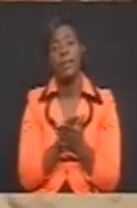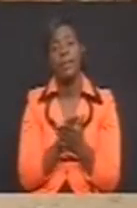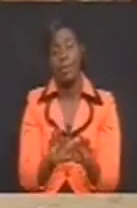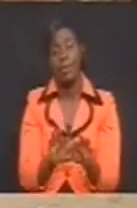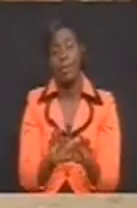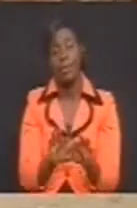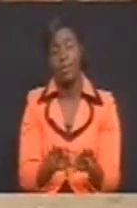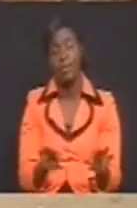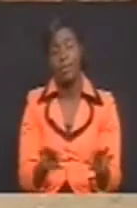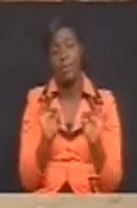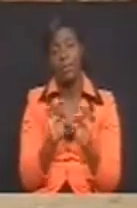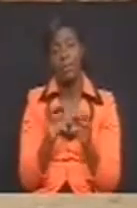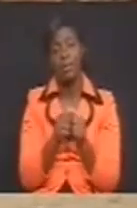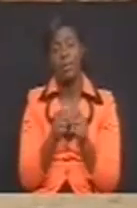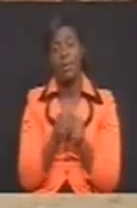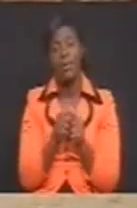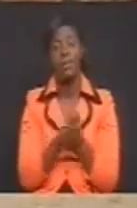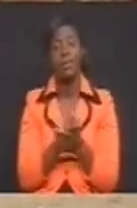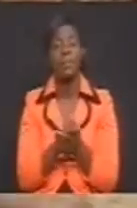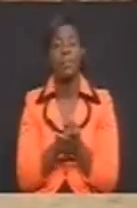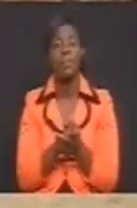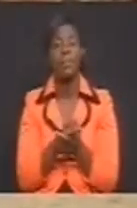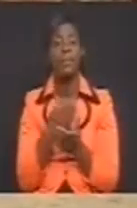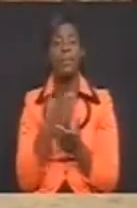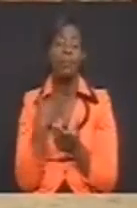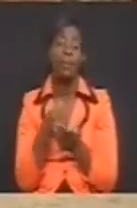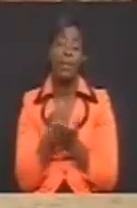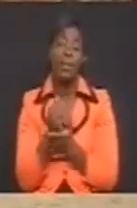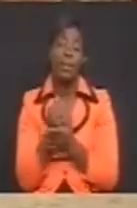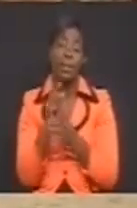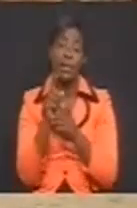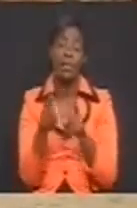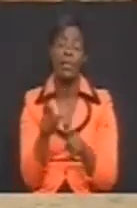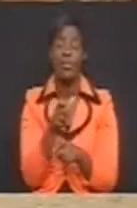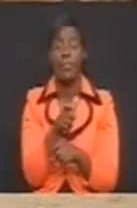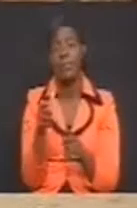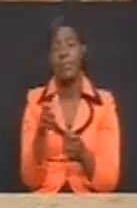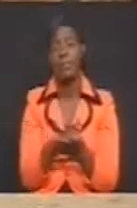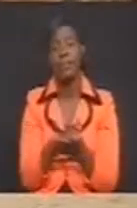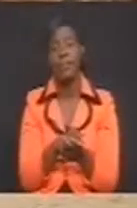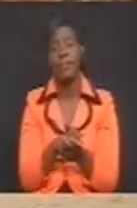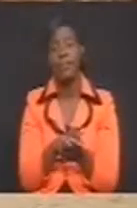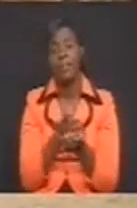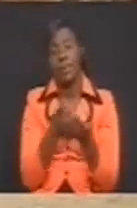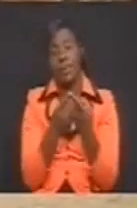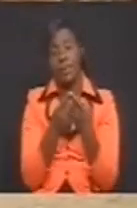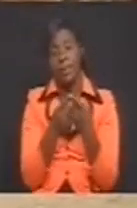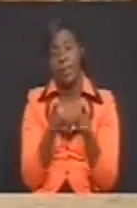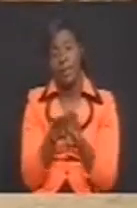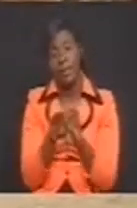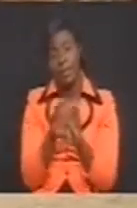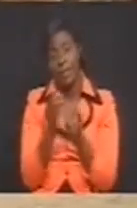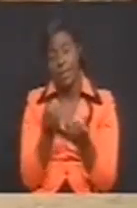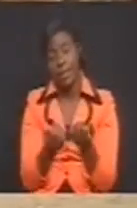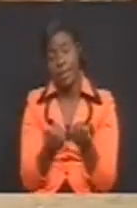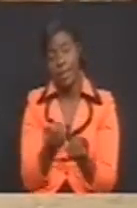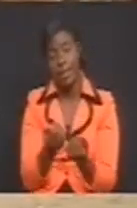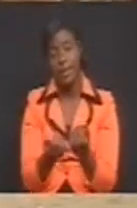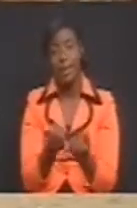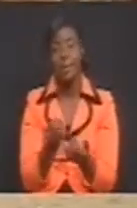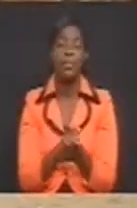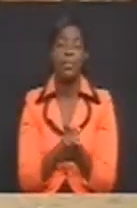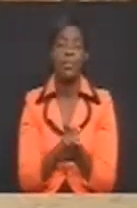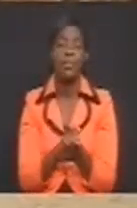their household. Say, like, sometimes there are children, school-going children, siblings.